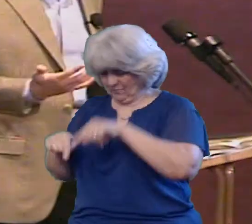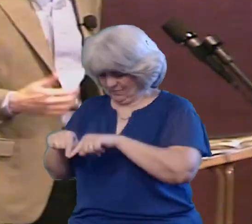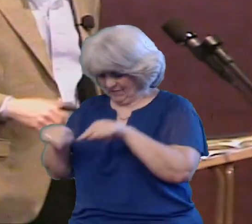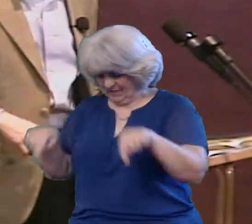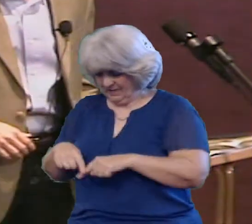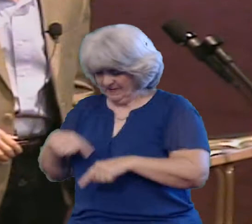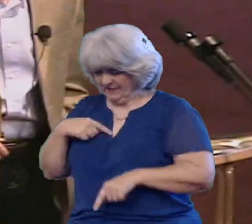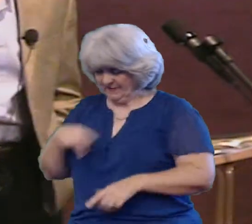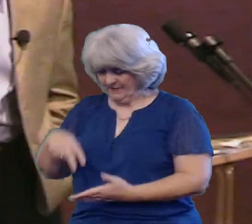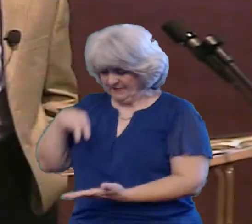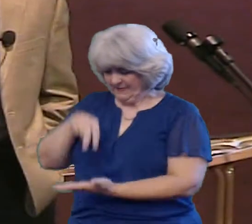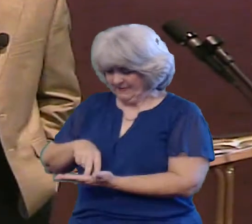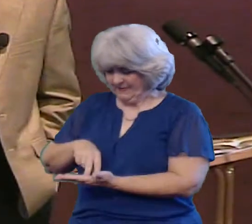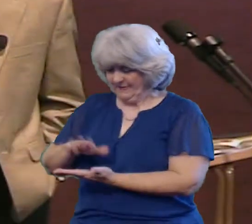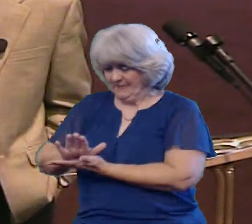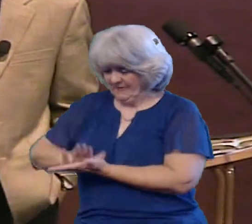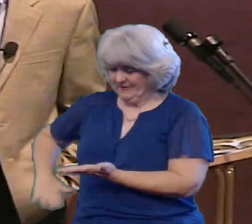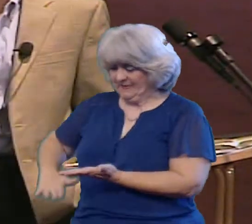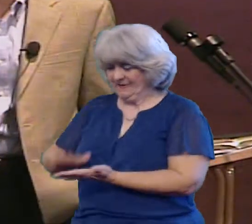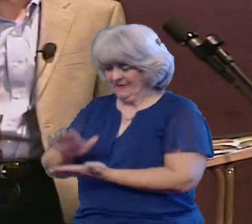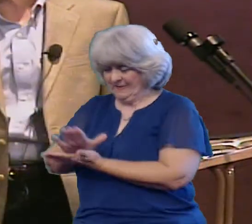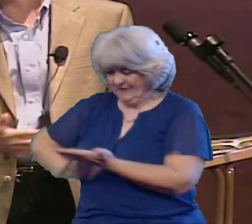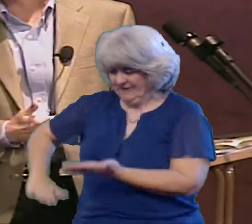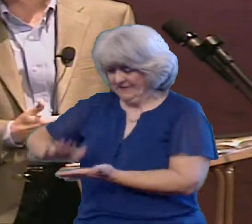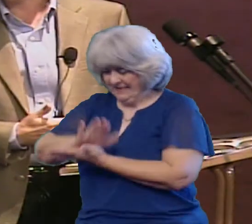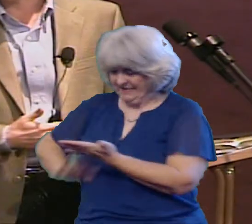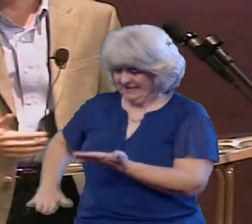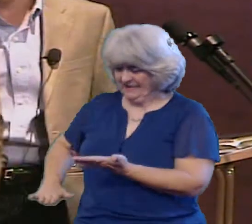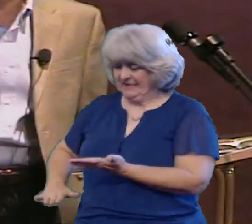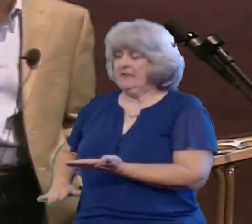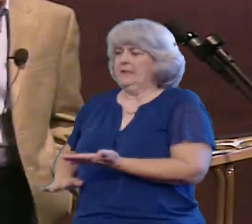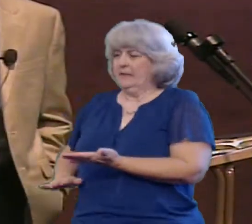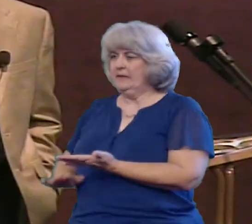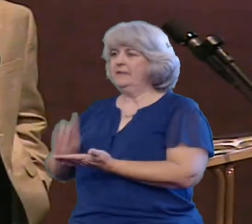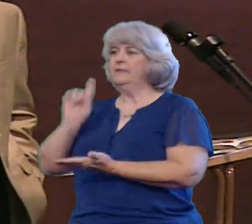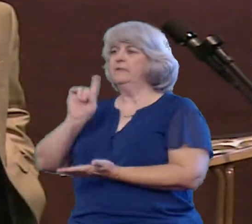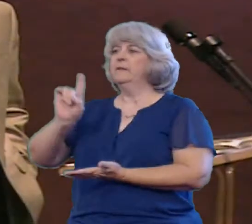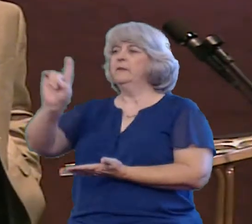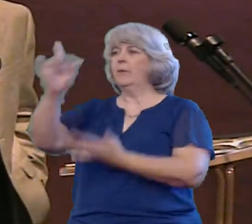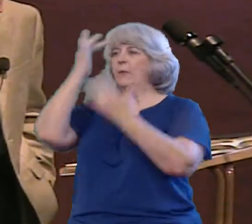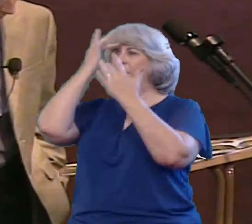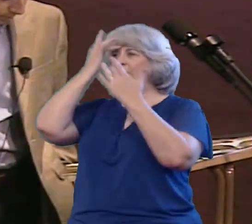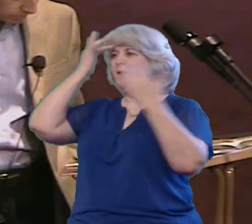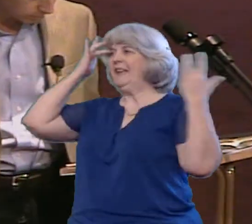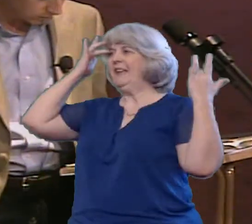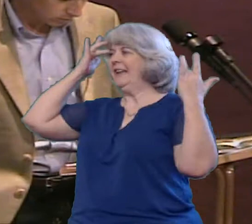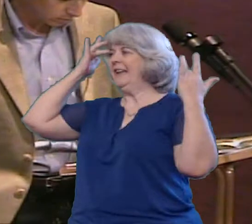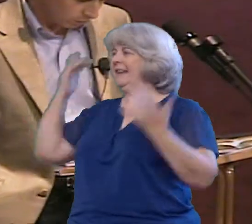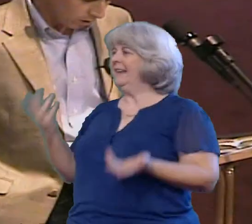that with our lives Why can't we just brush it off at the door and then go in and be happy to see our families